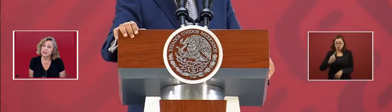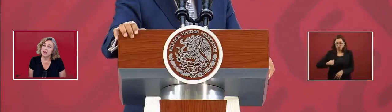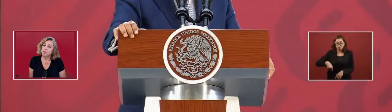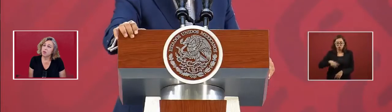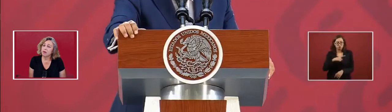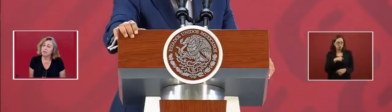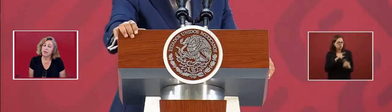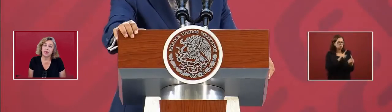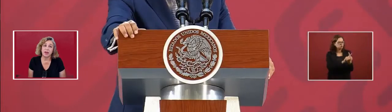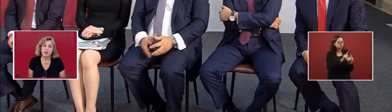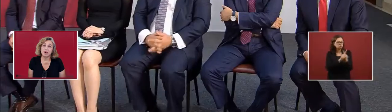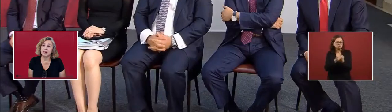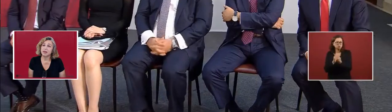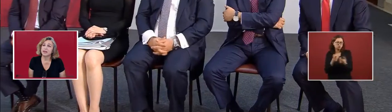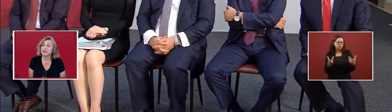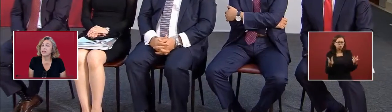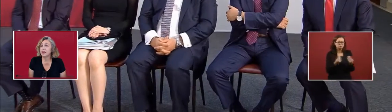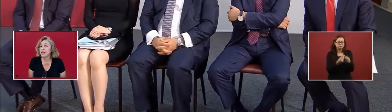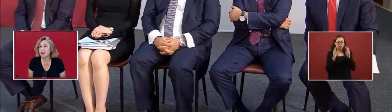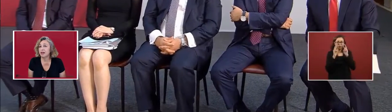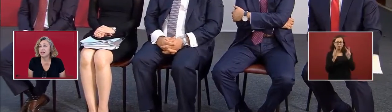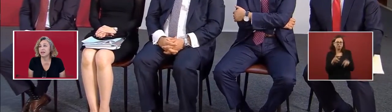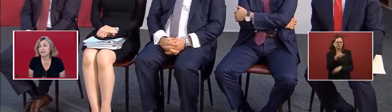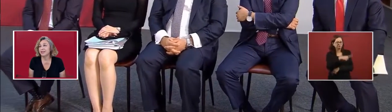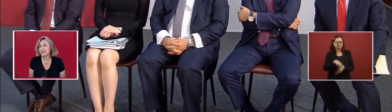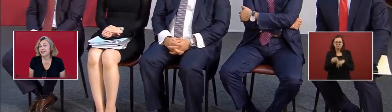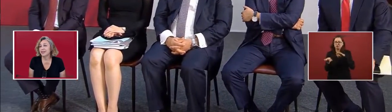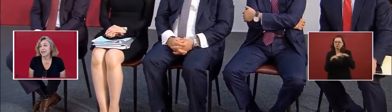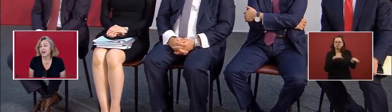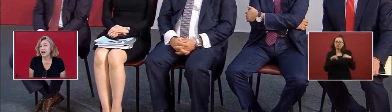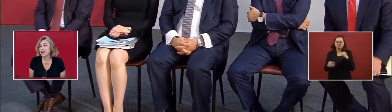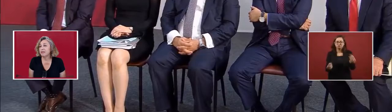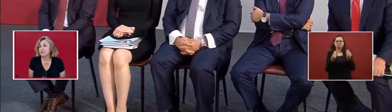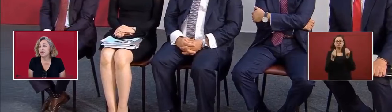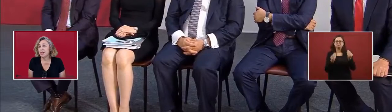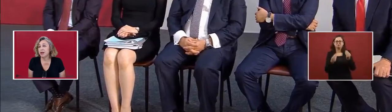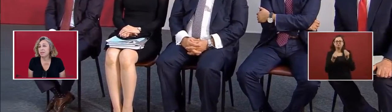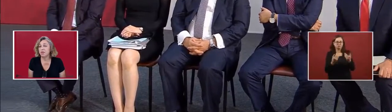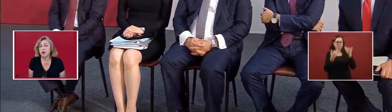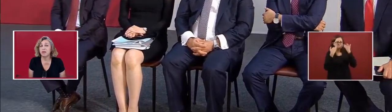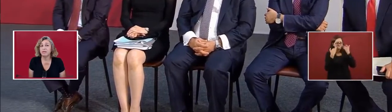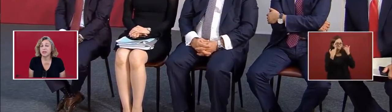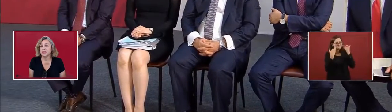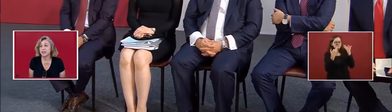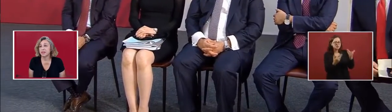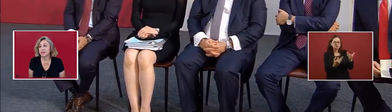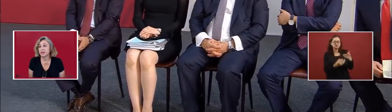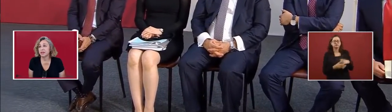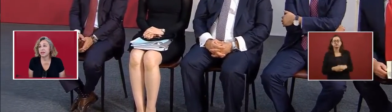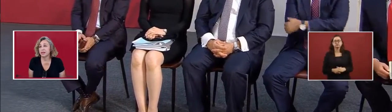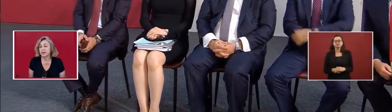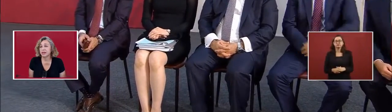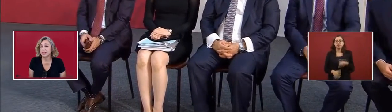They work very hard and a lot. I am, I'm aware of it.